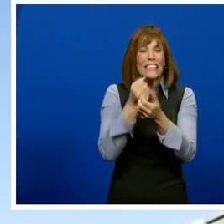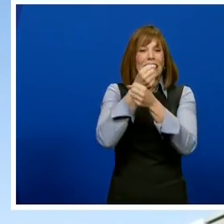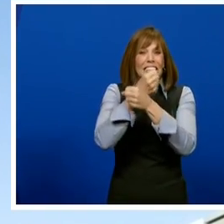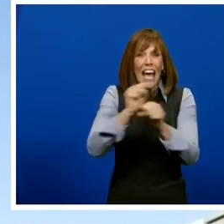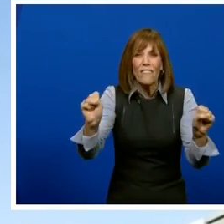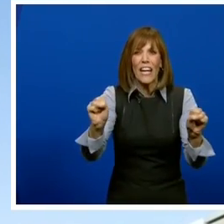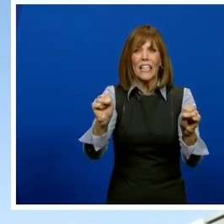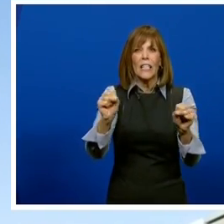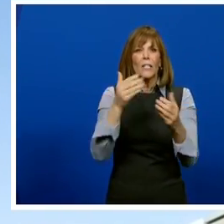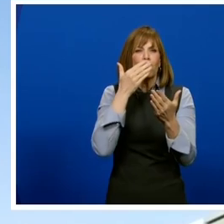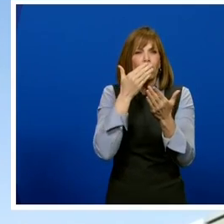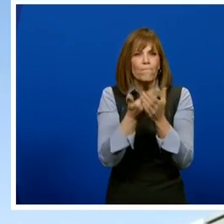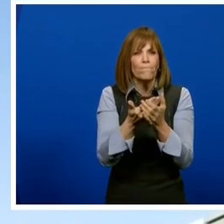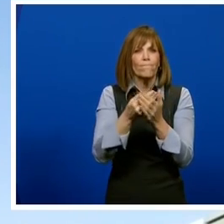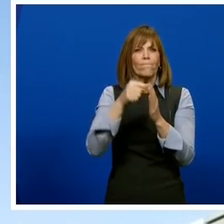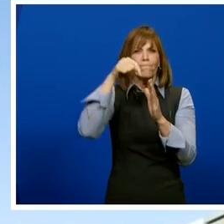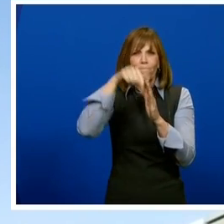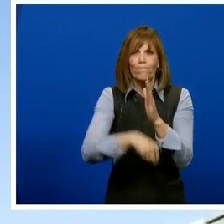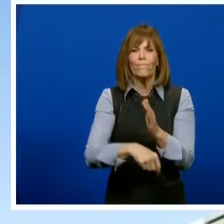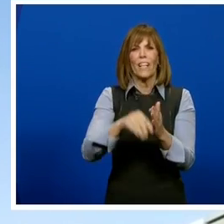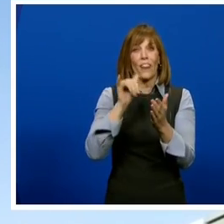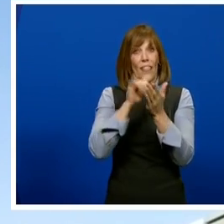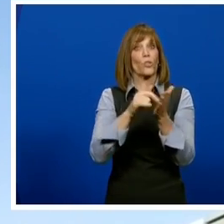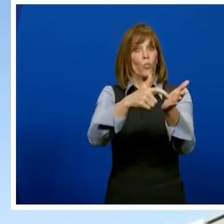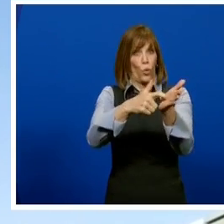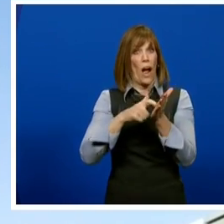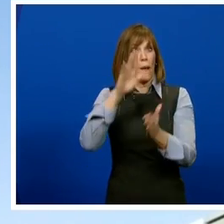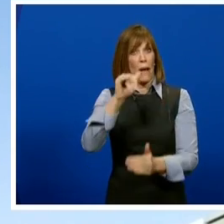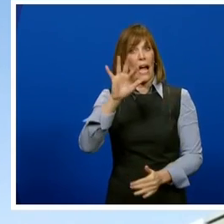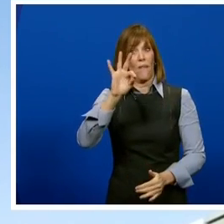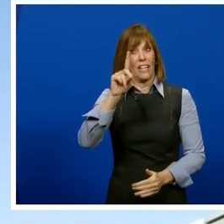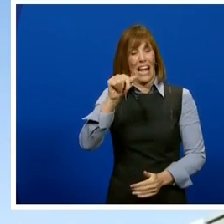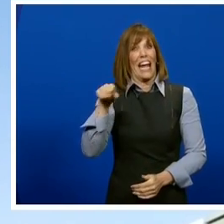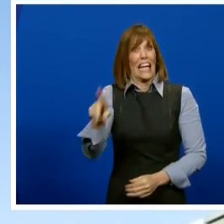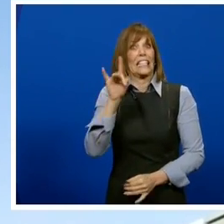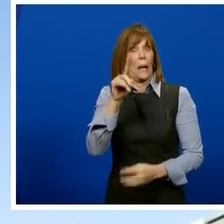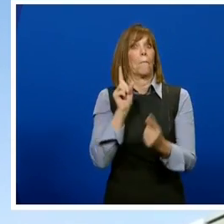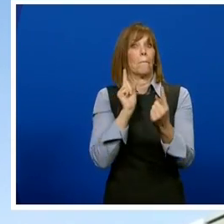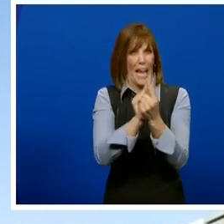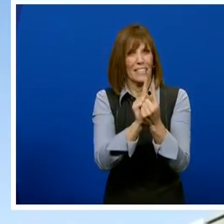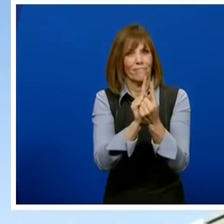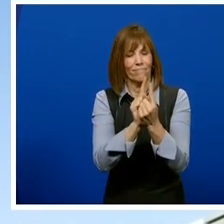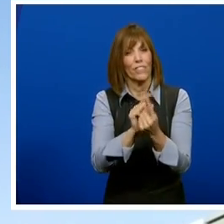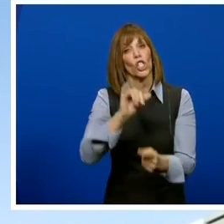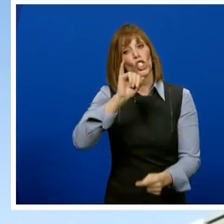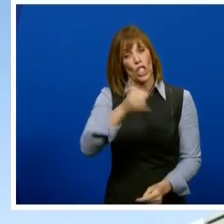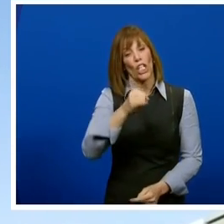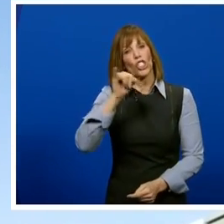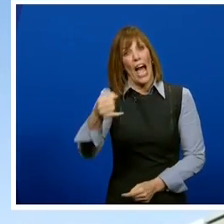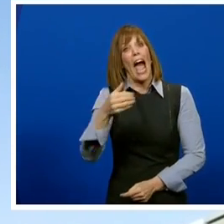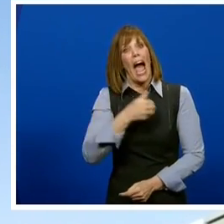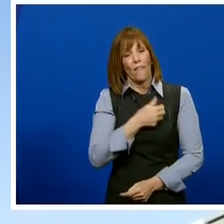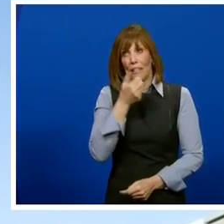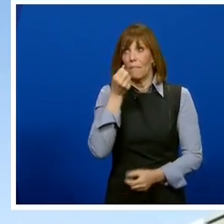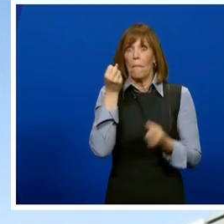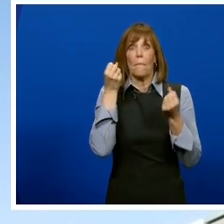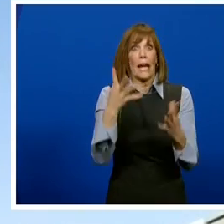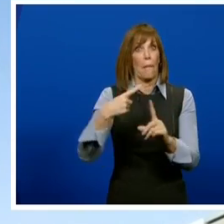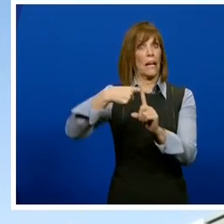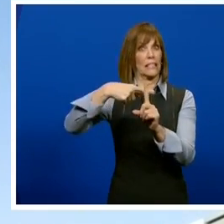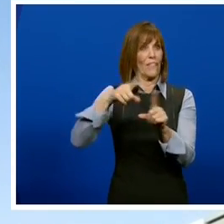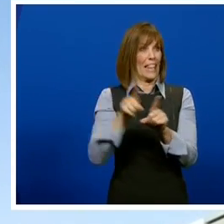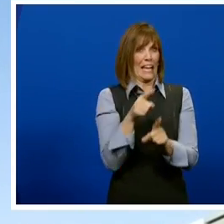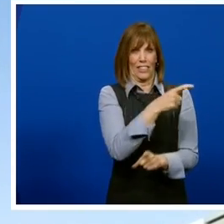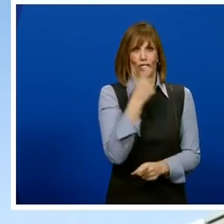that were acquired by FDA. The Johnson & Johnson vaccine does have several major advantages. Like